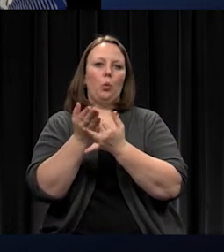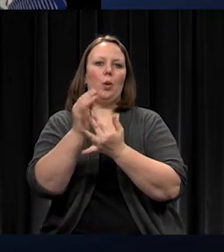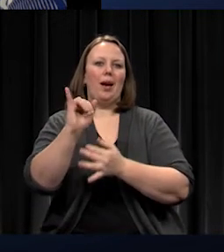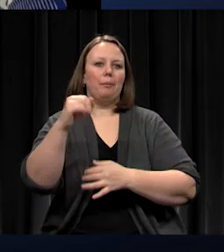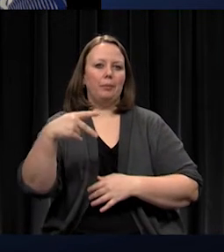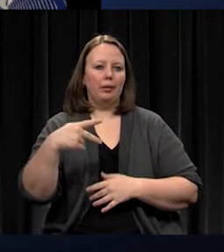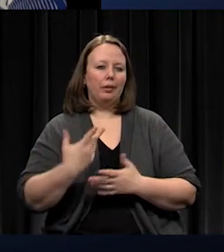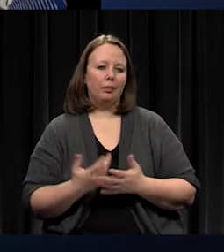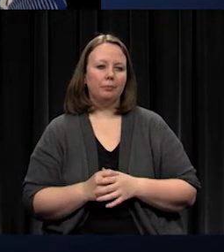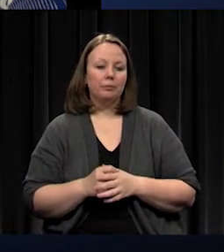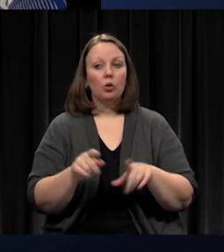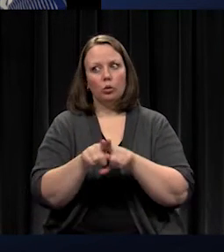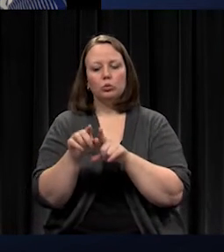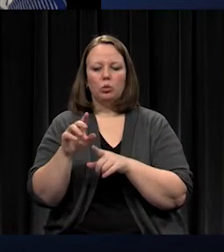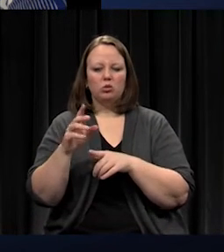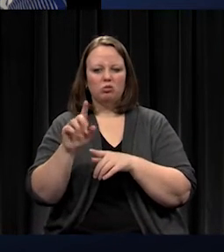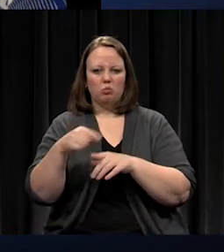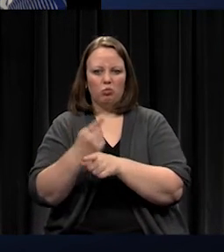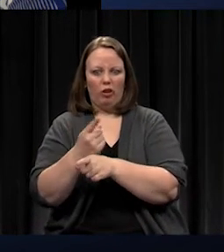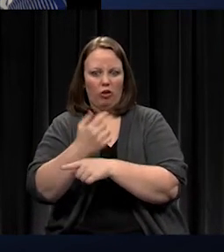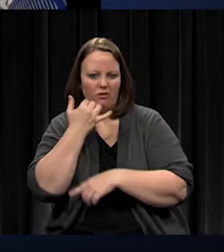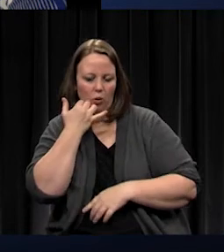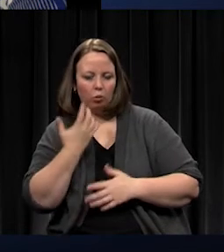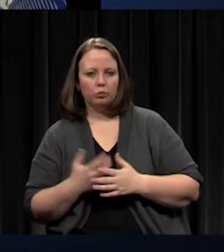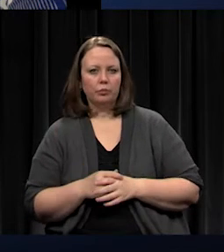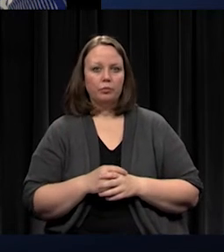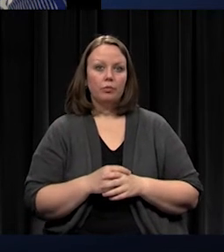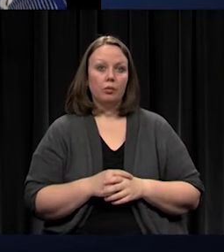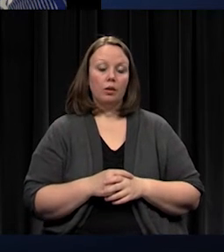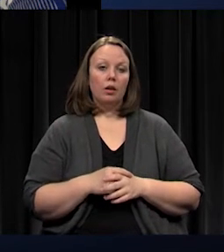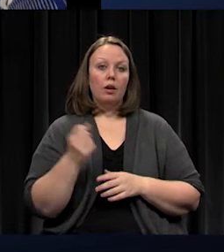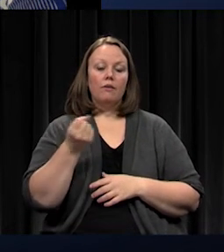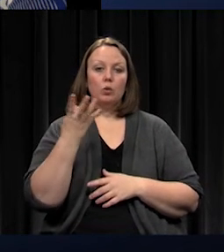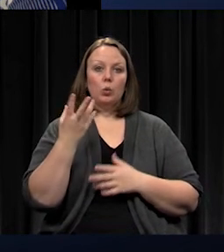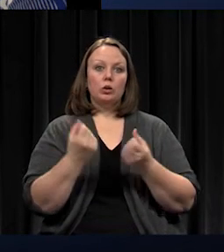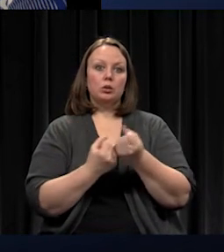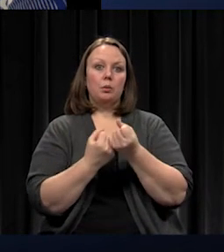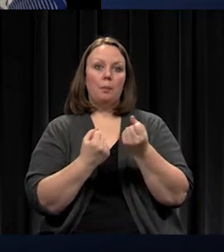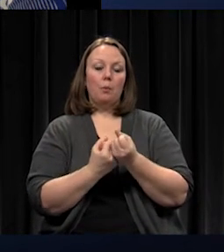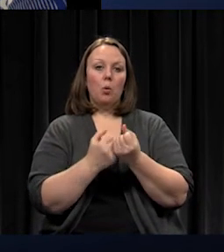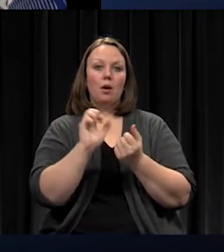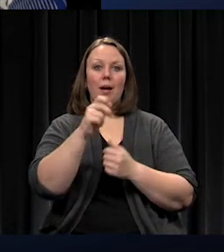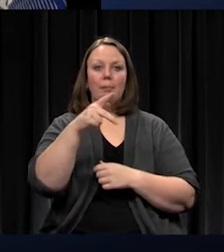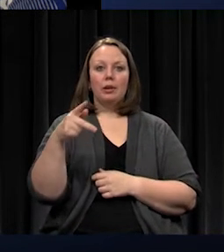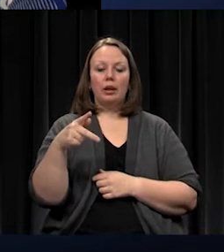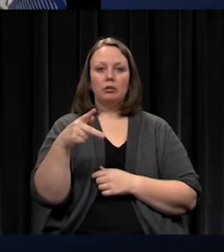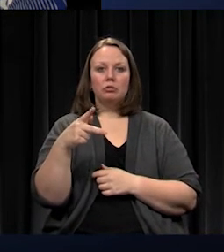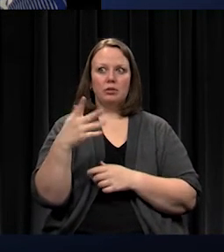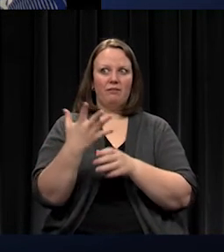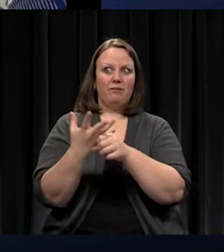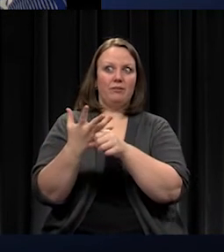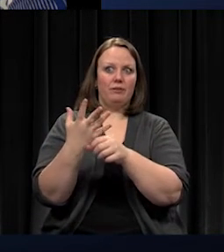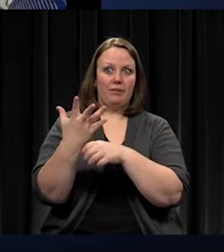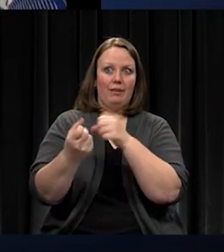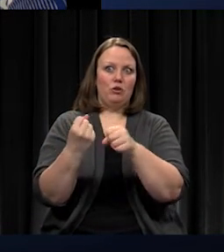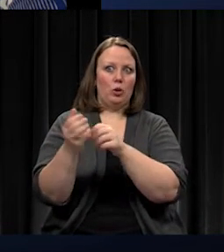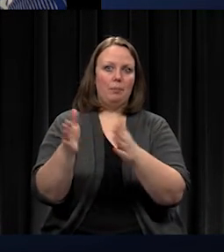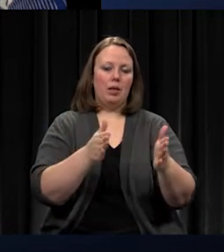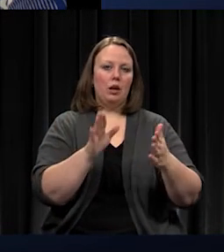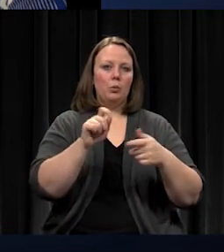There's a couple of support applications that in our five-year plan will either need updating or replacement, our time management